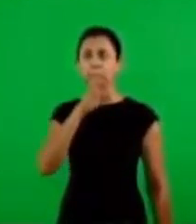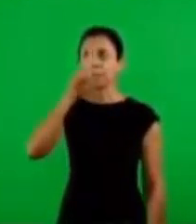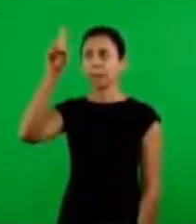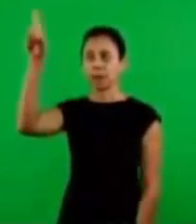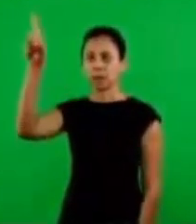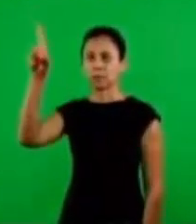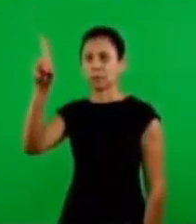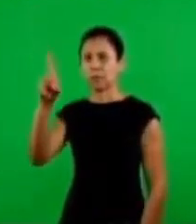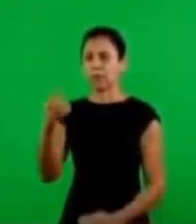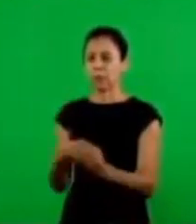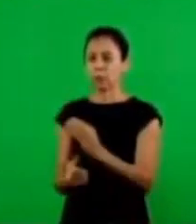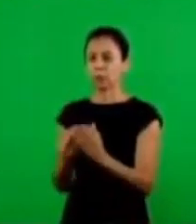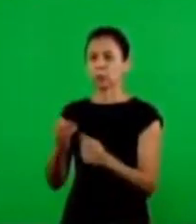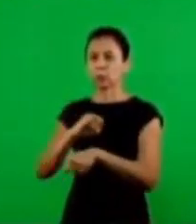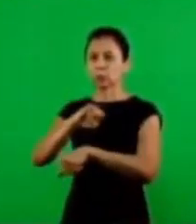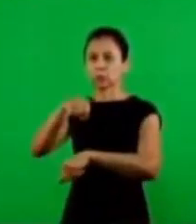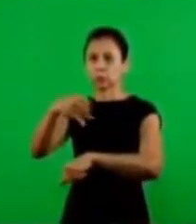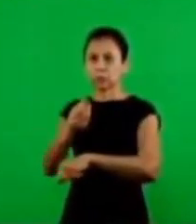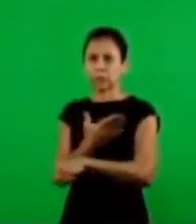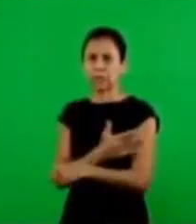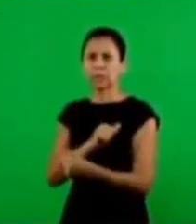when the Lord created Jerusalem